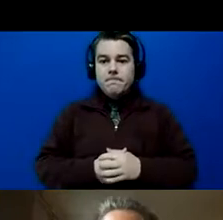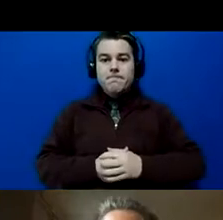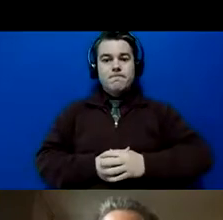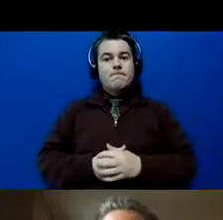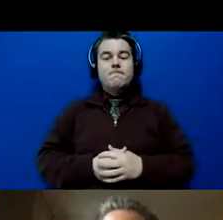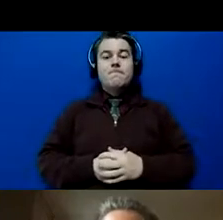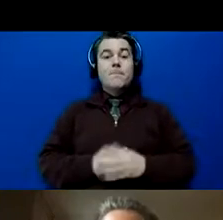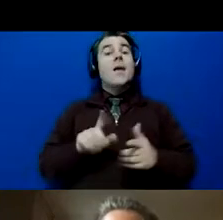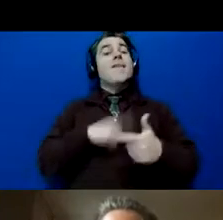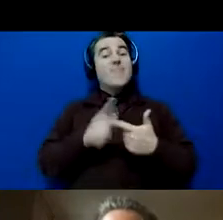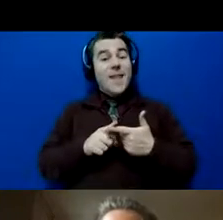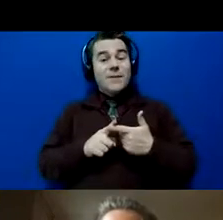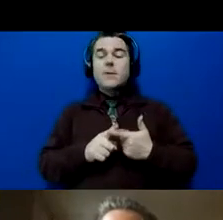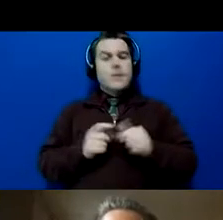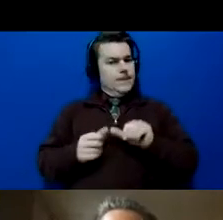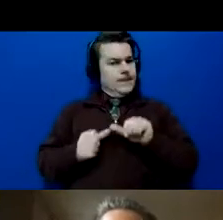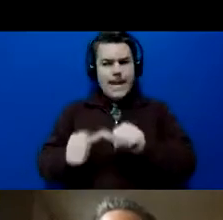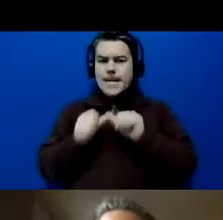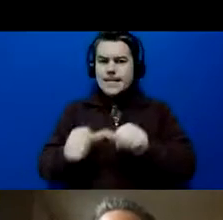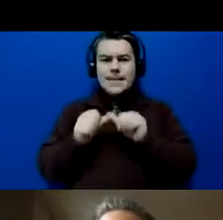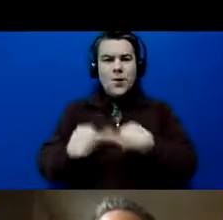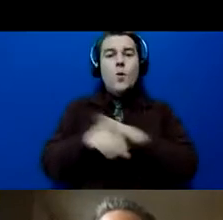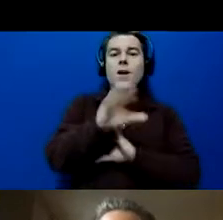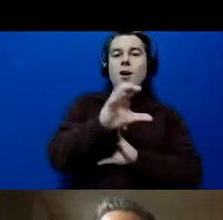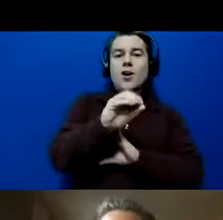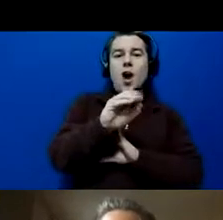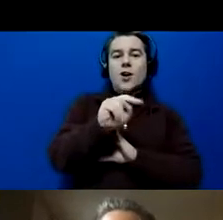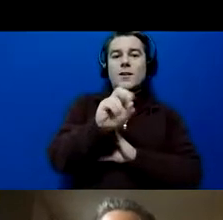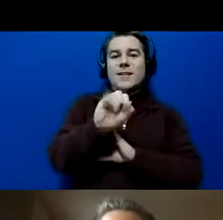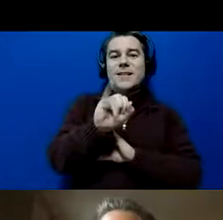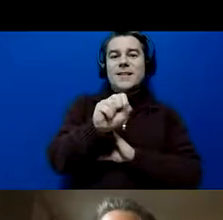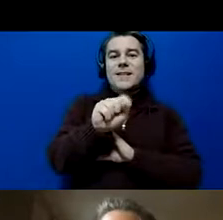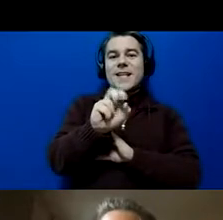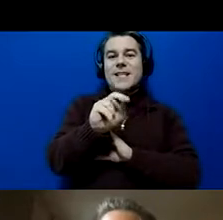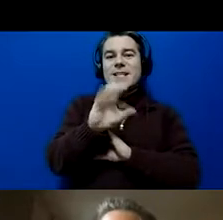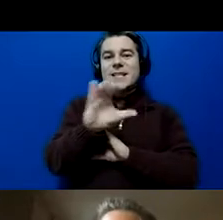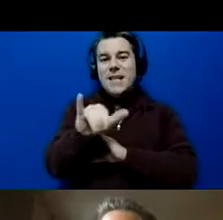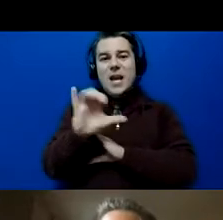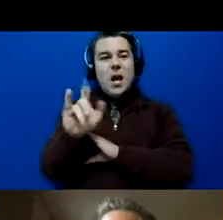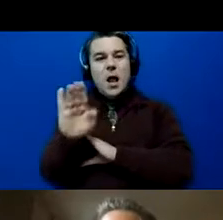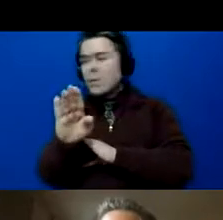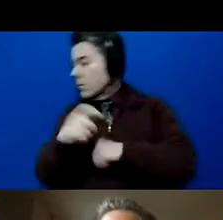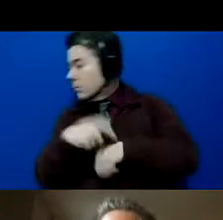Then stay consistent with Consistency Club. Guys, I have to share something really quick. What time is it? Okay.